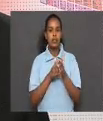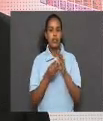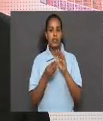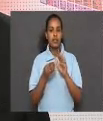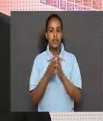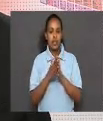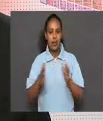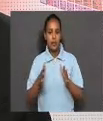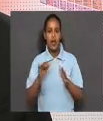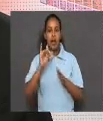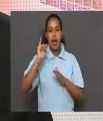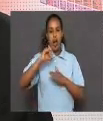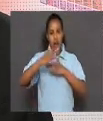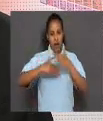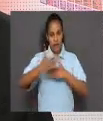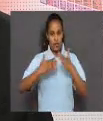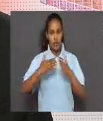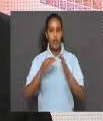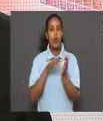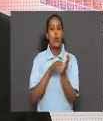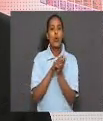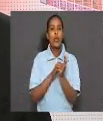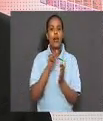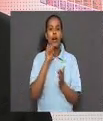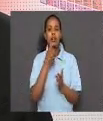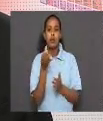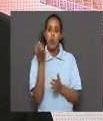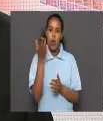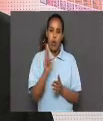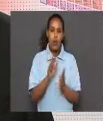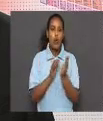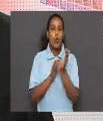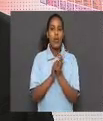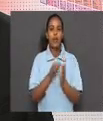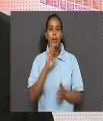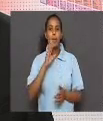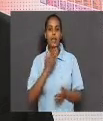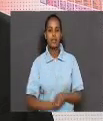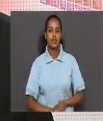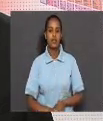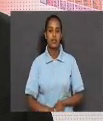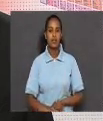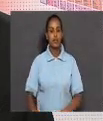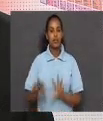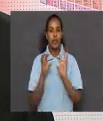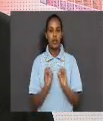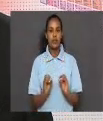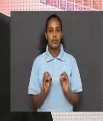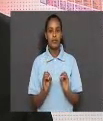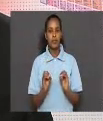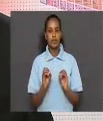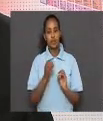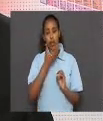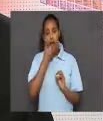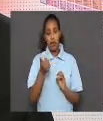suppresses the ionization of a weak acid or a weak base. Students,